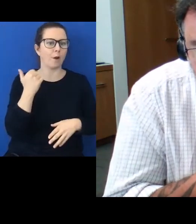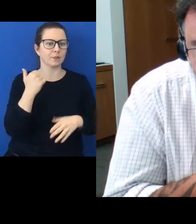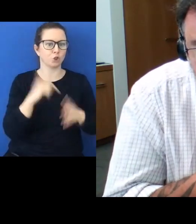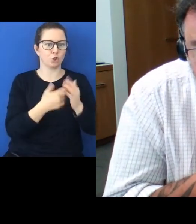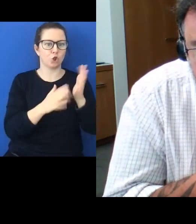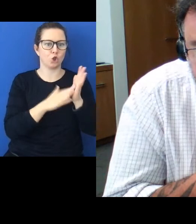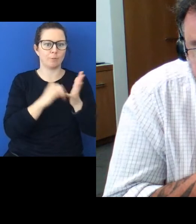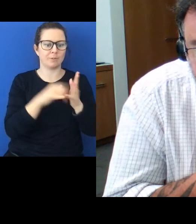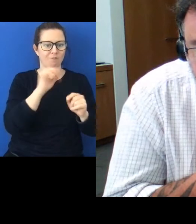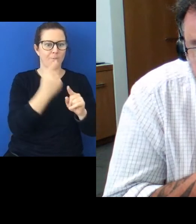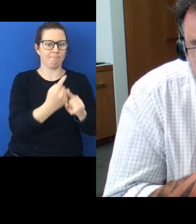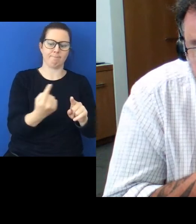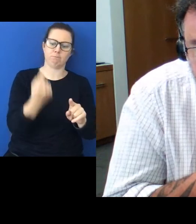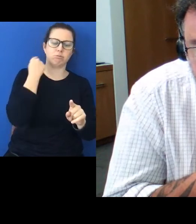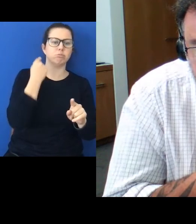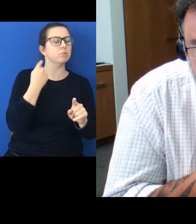years or so.